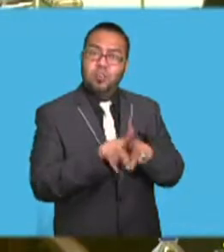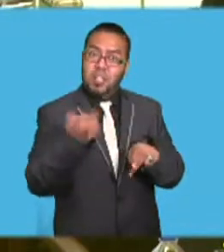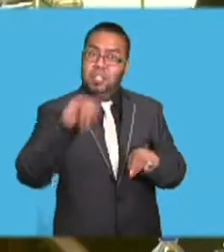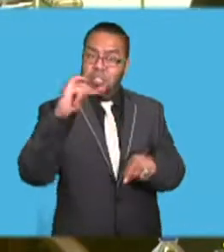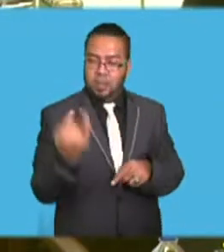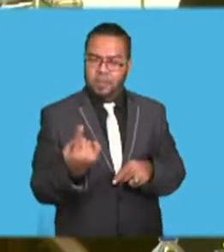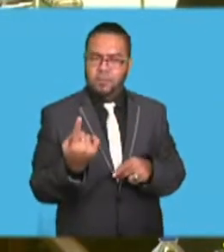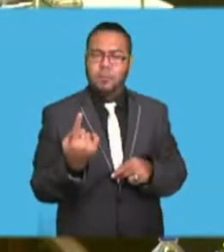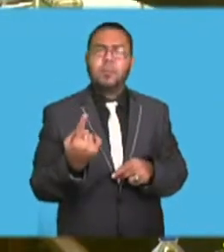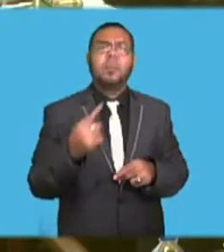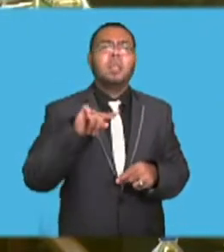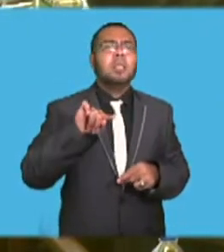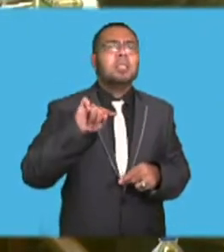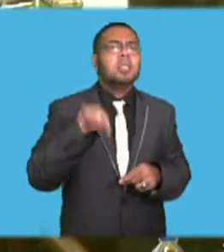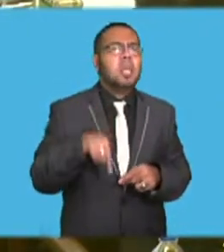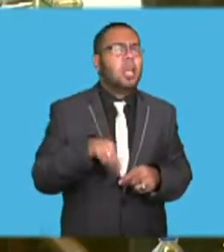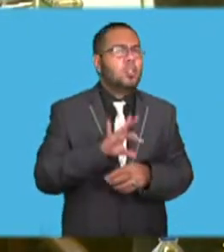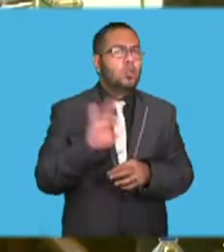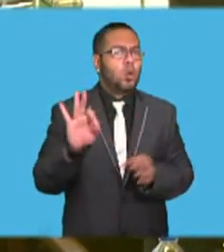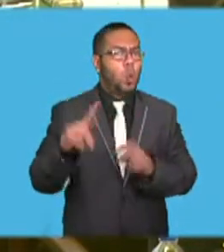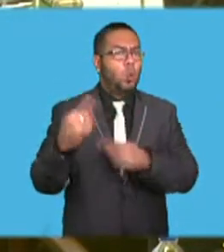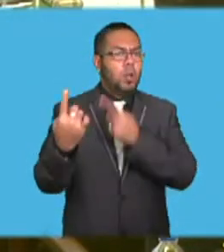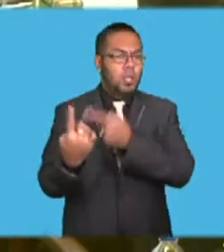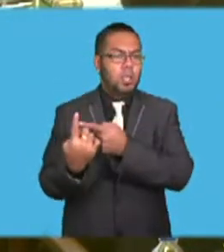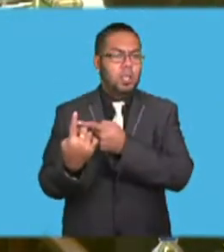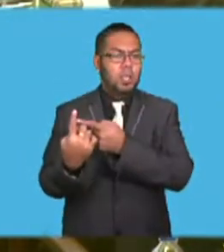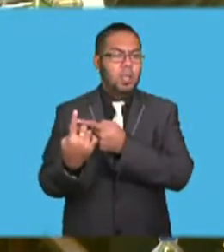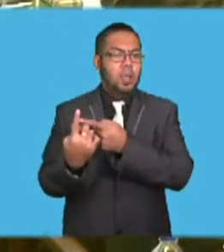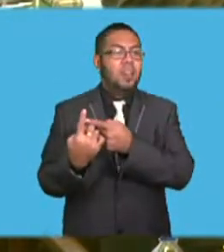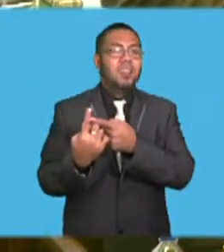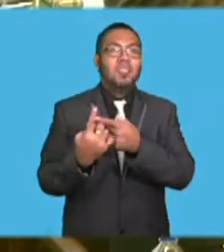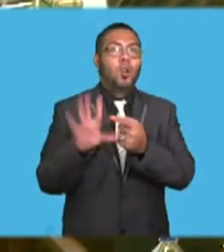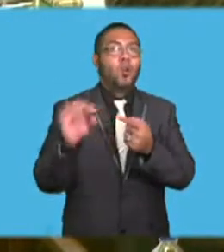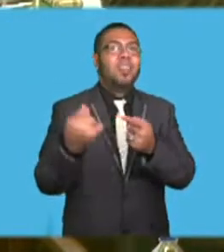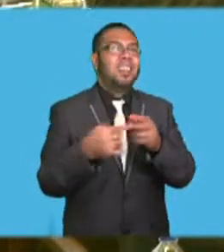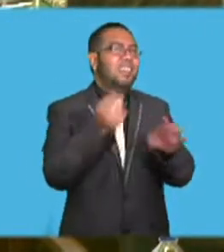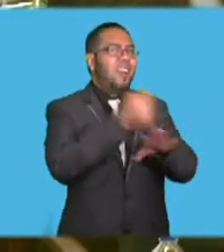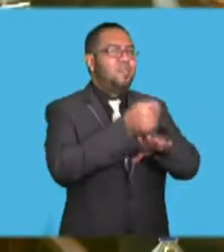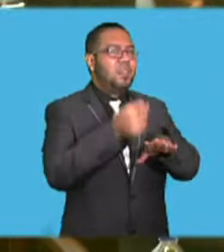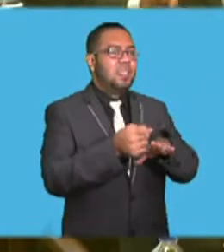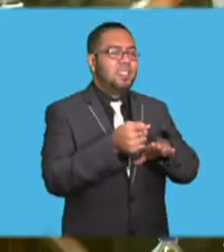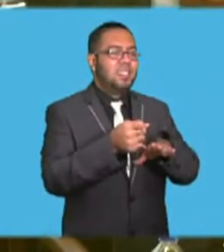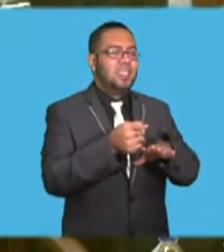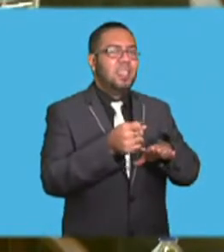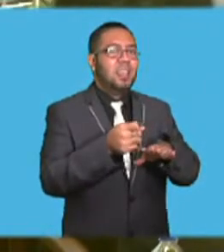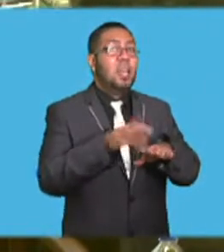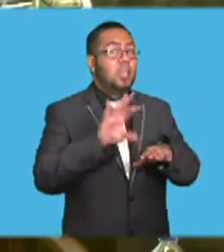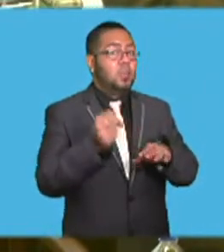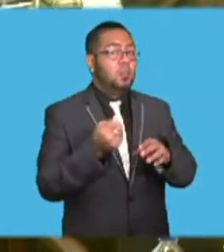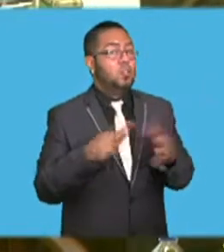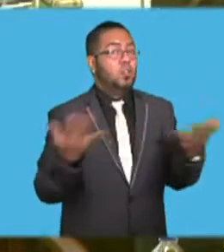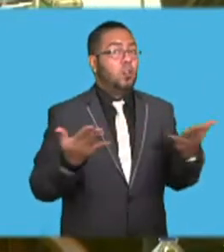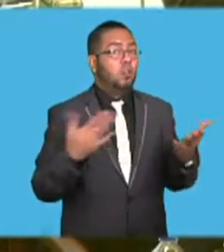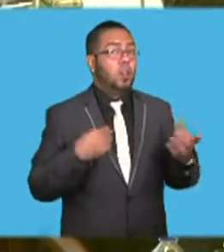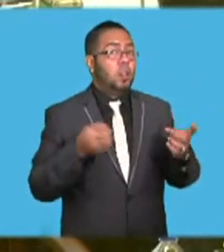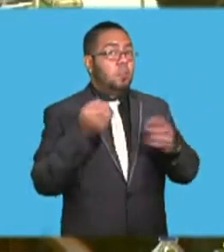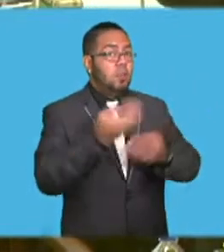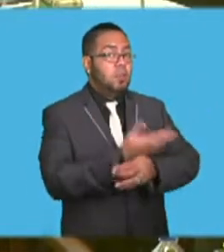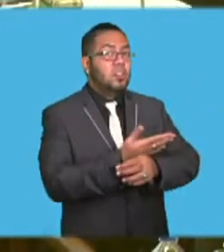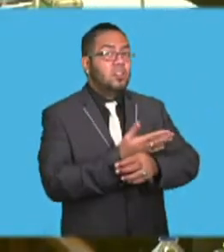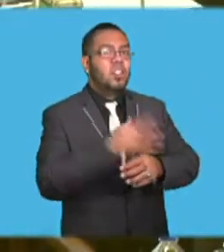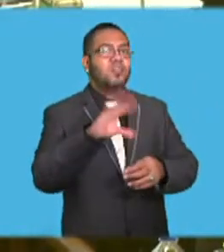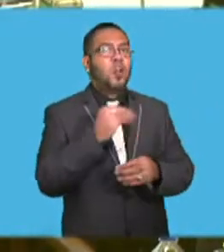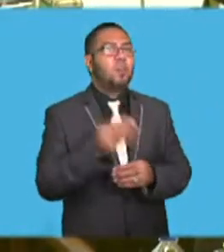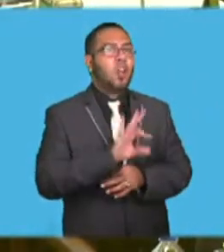implementation of indices, it's not only parties, it's not only governments. Most of the implementation is from